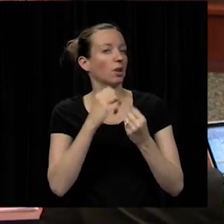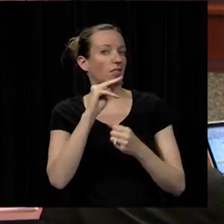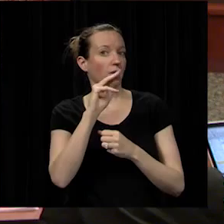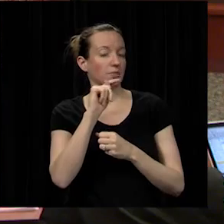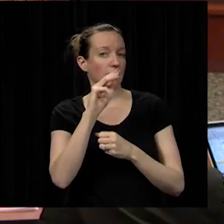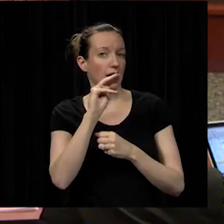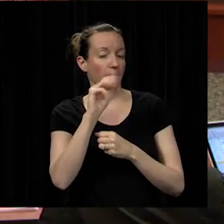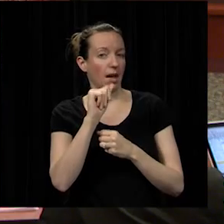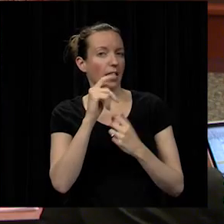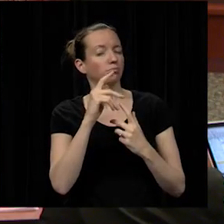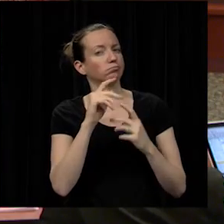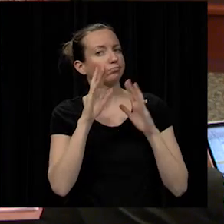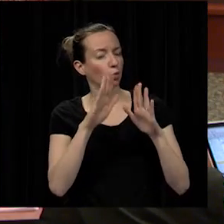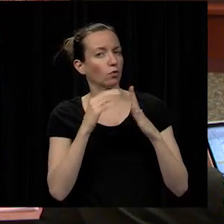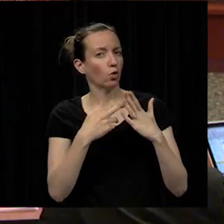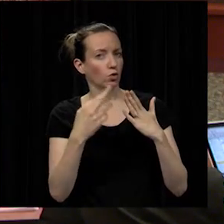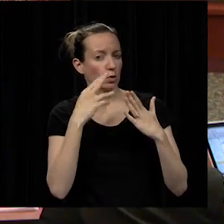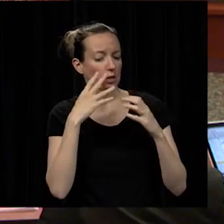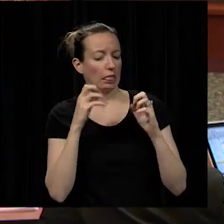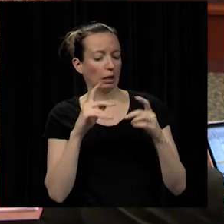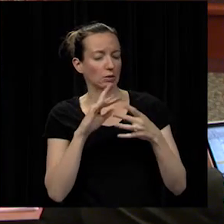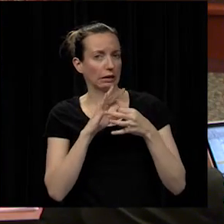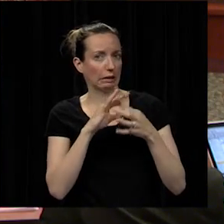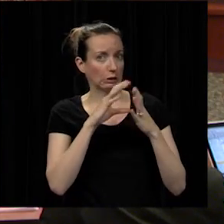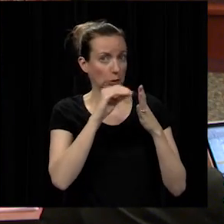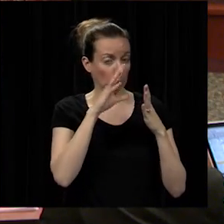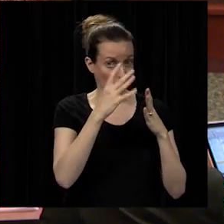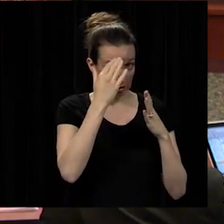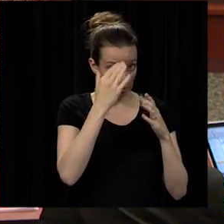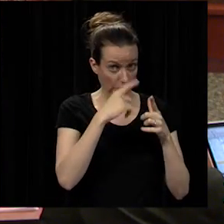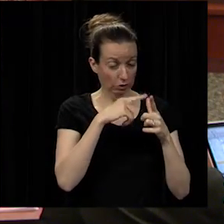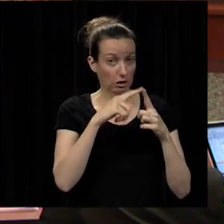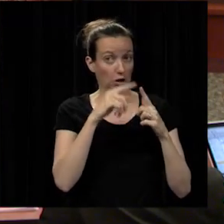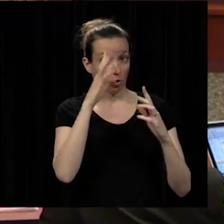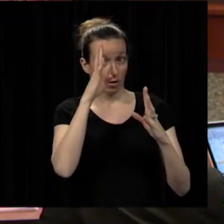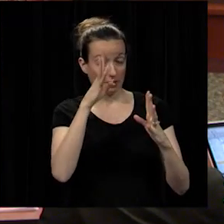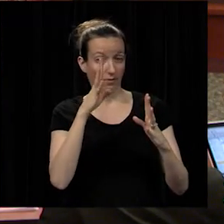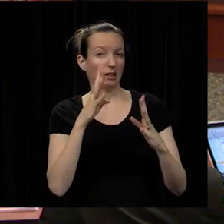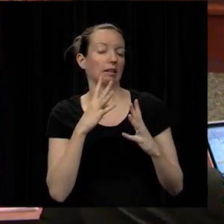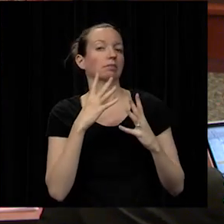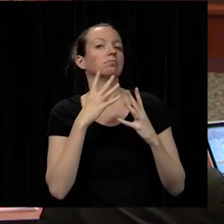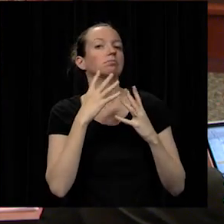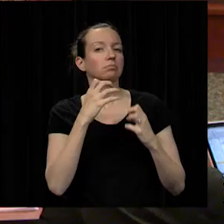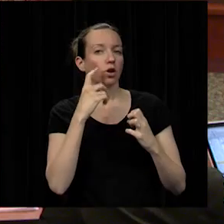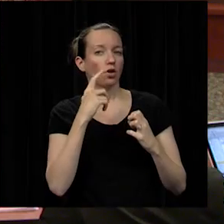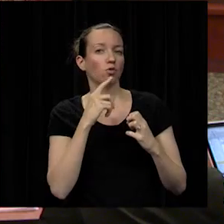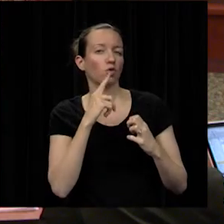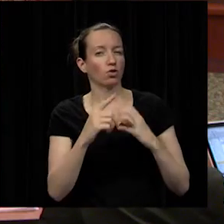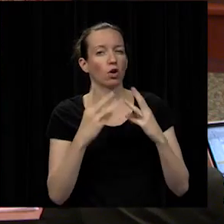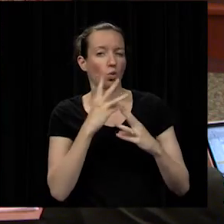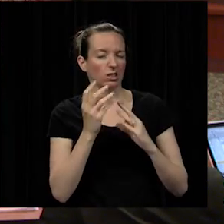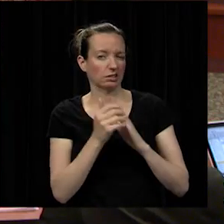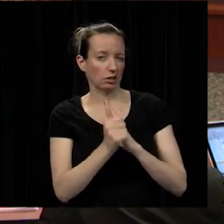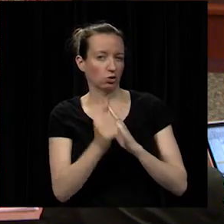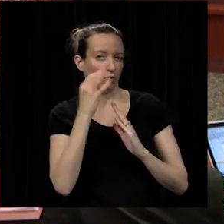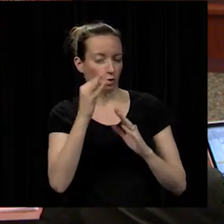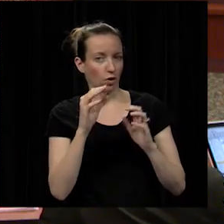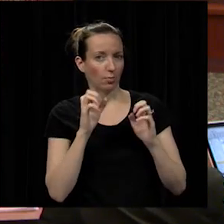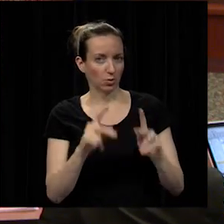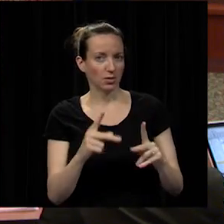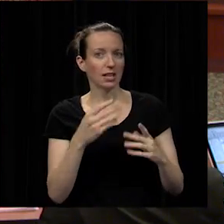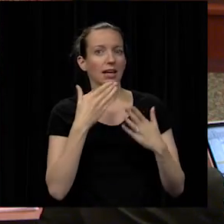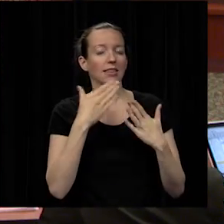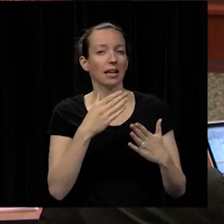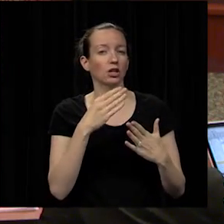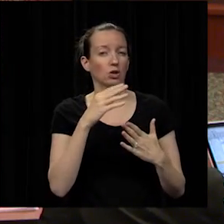resources that allow us to connect students stem knowledge creativity and passion to real world skills and future career opportunities thank you to the